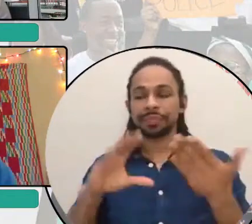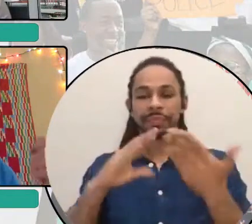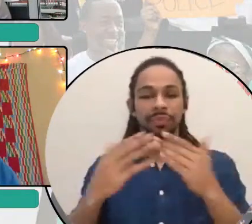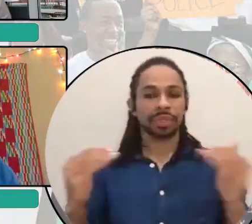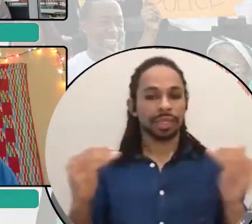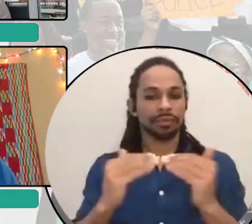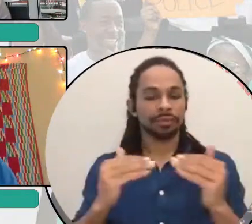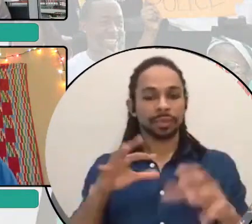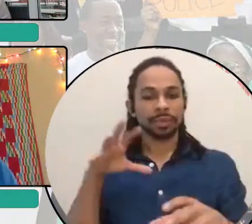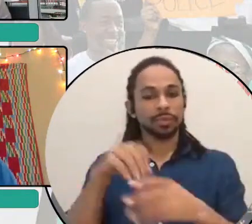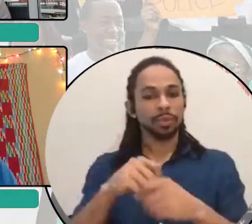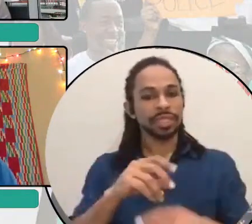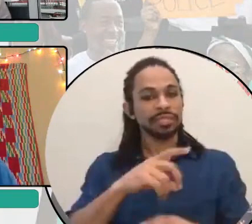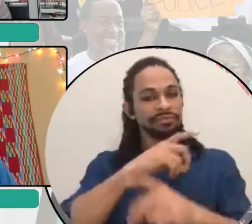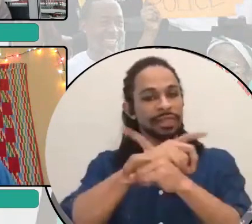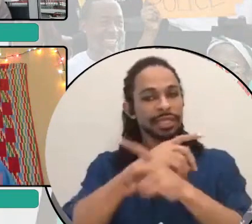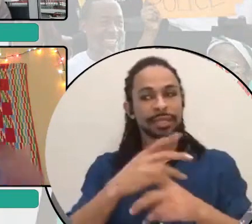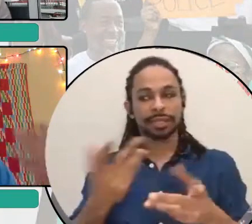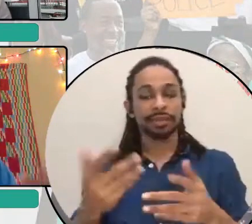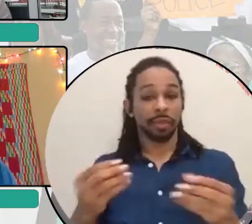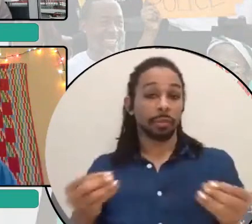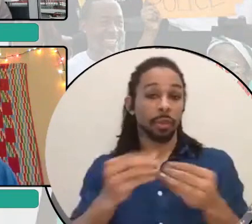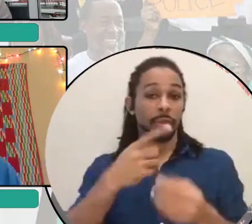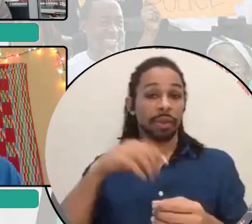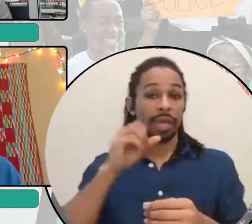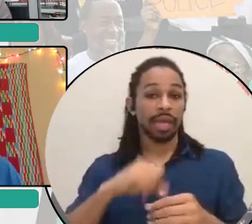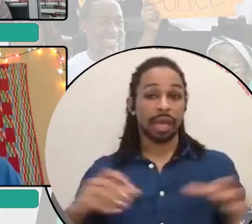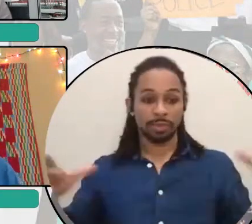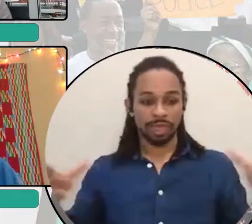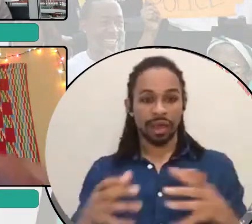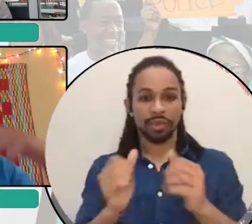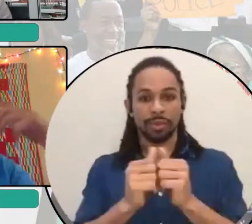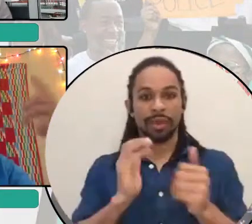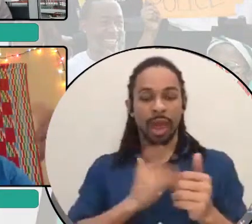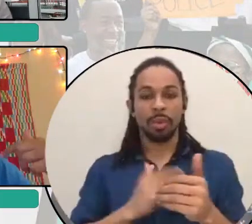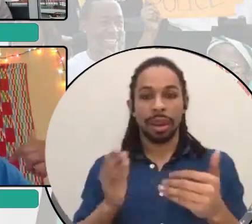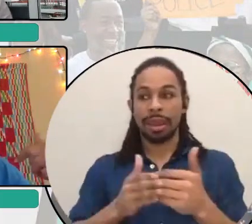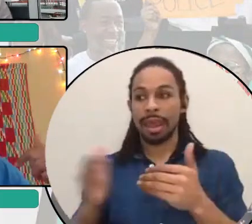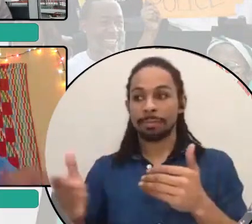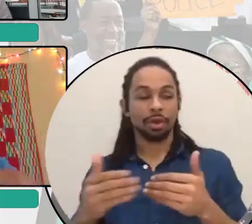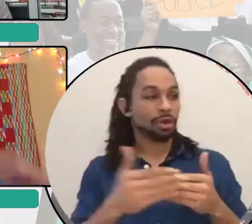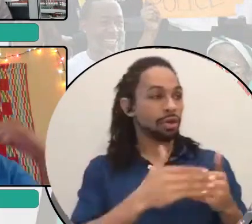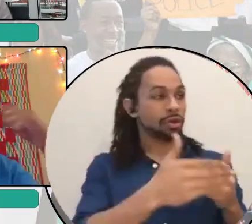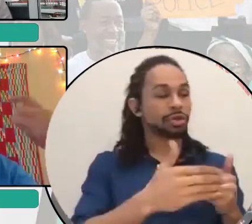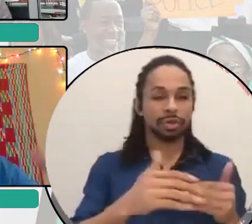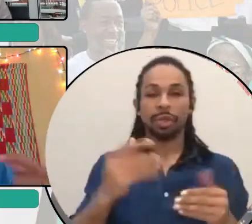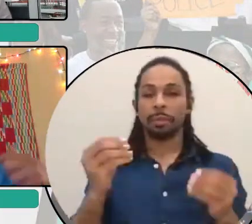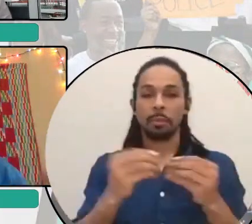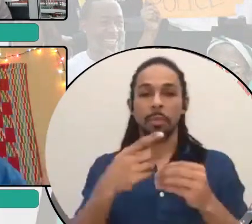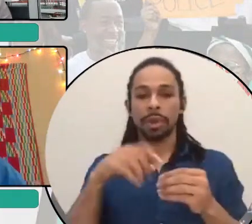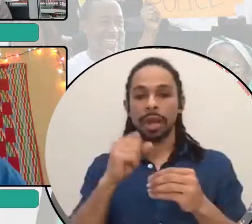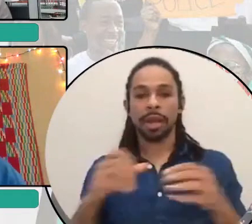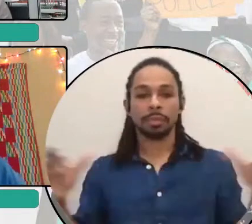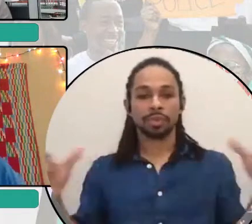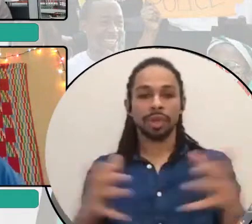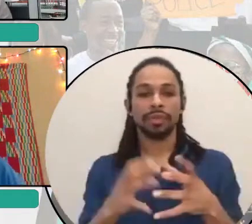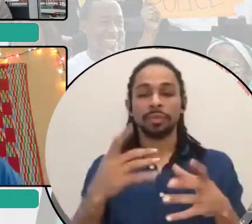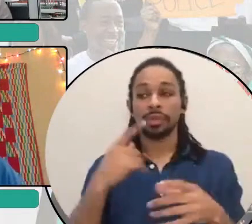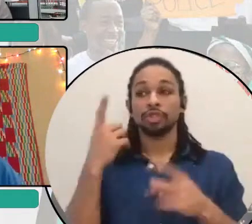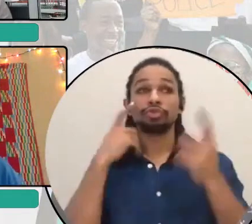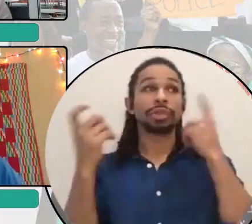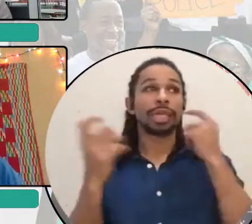the more we can come together with our neighbors, the more we can, uh, come together. And as Dean was saying, like dream and scheme